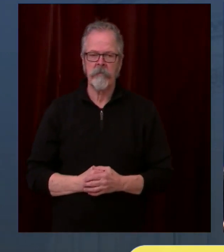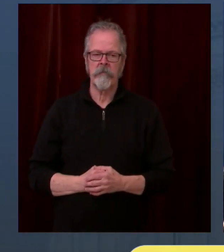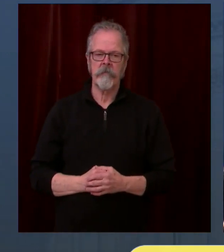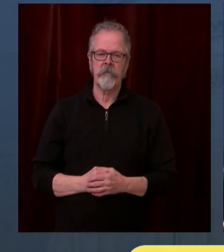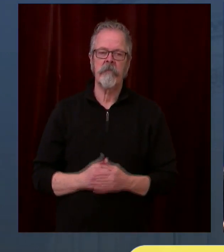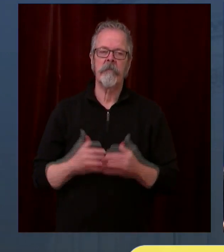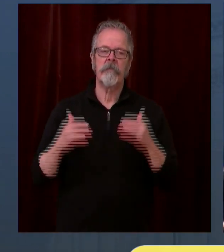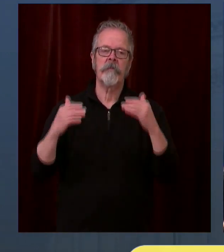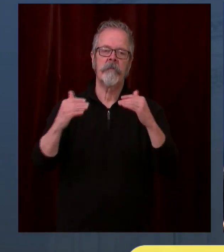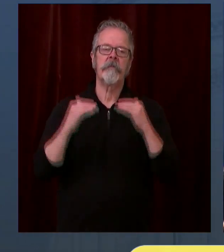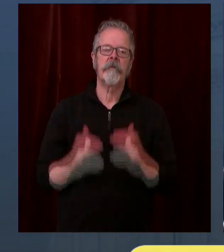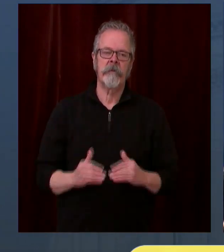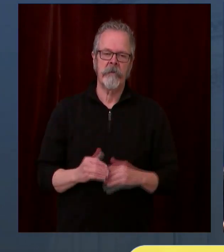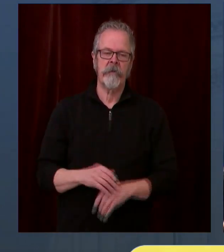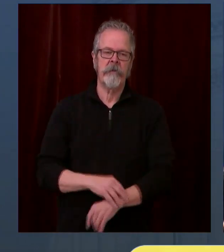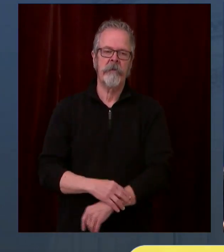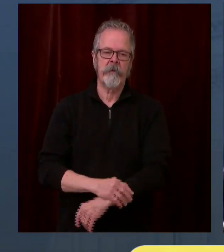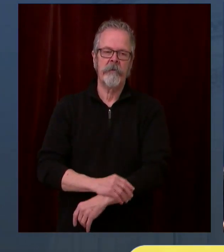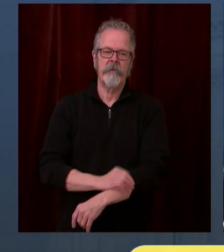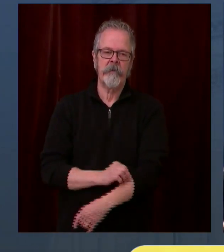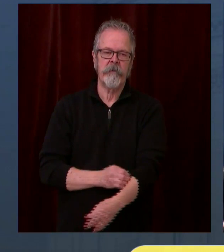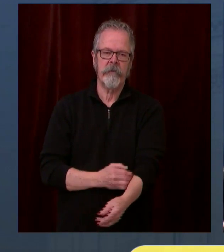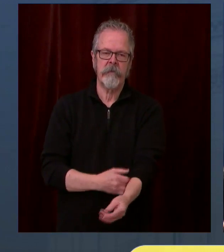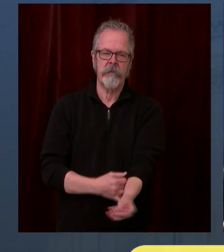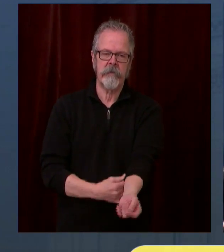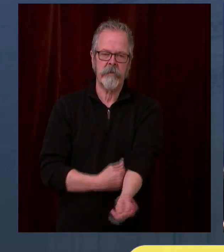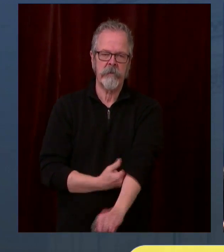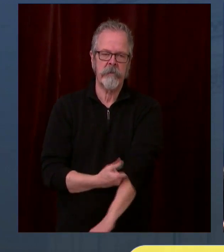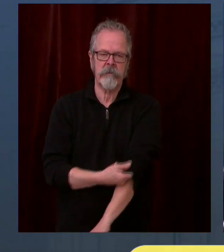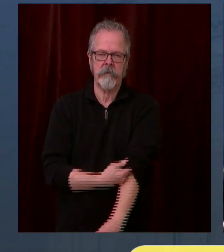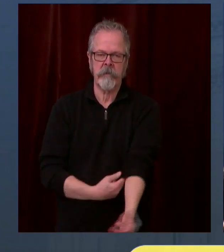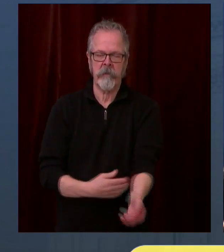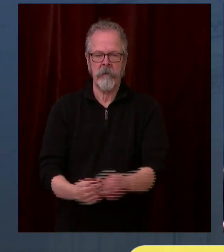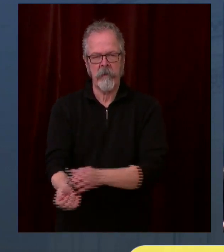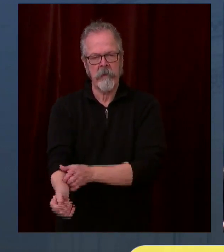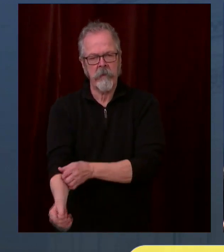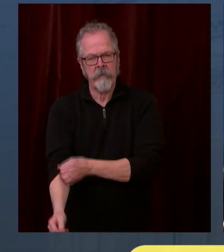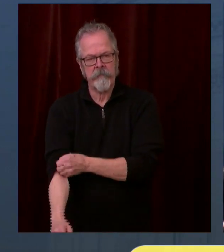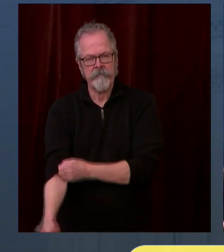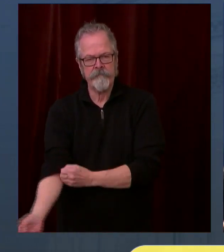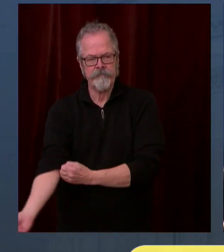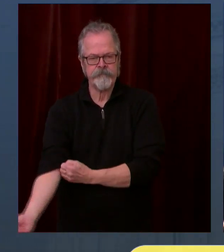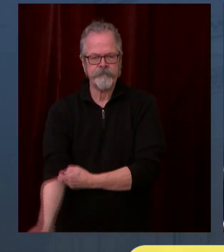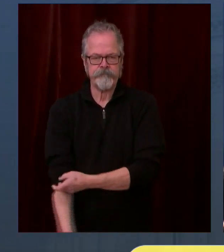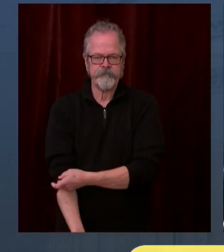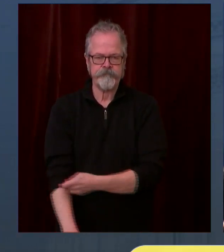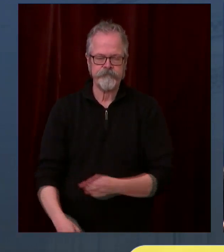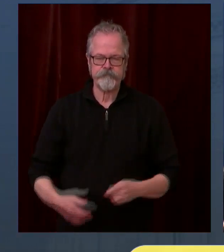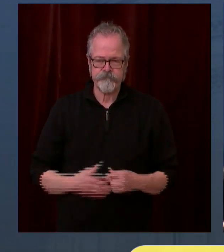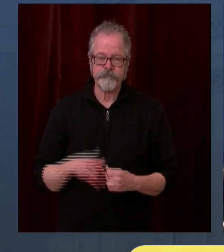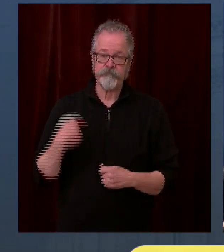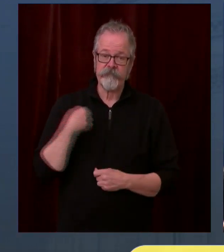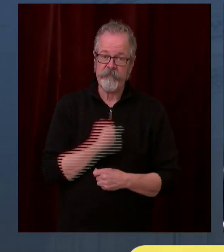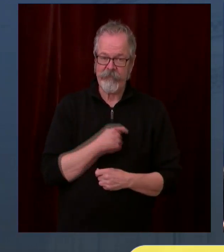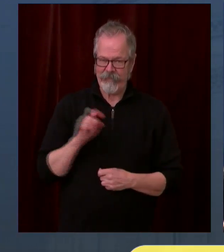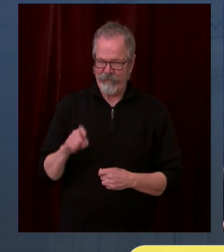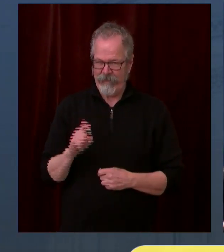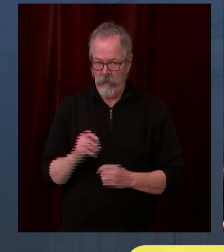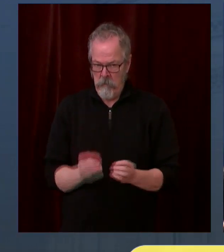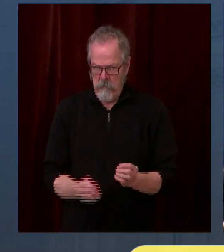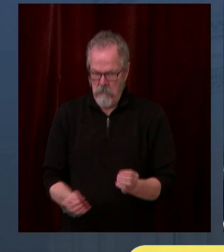up a new pipeline and delivery system through the pharmacy industry. And I am very excited about this. As I indicated, we now have